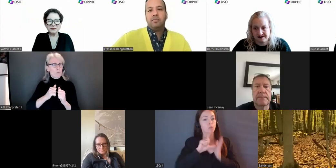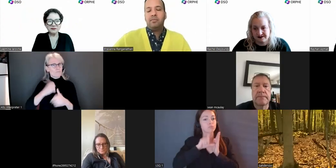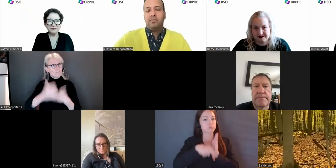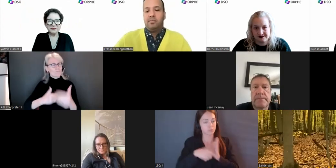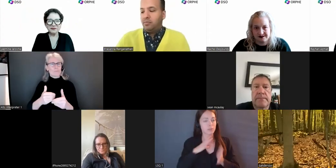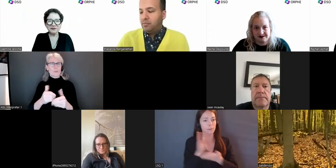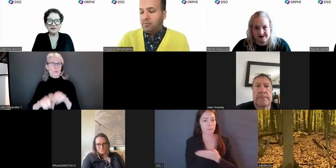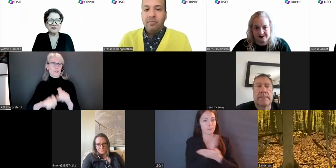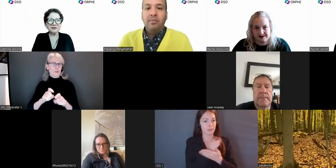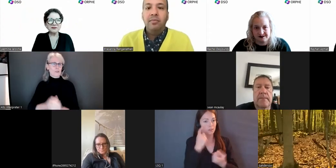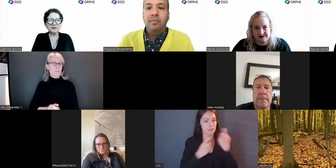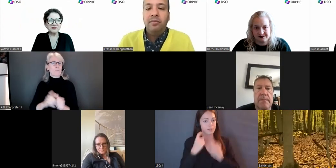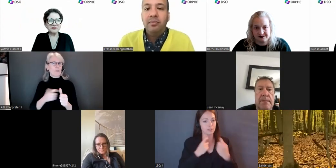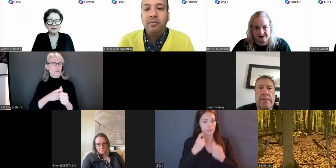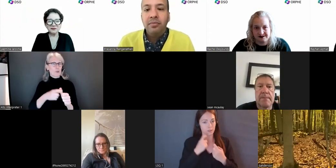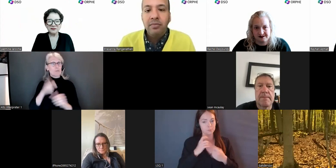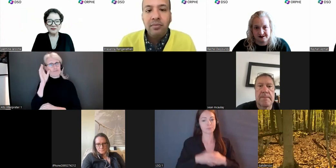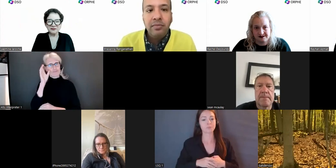of the presentation.